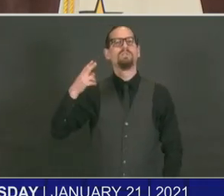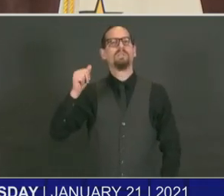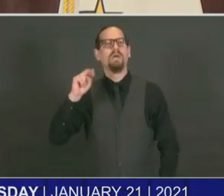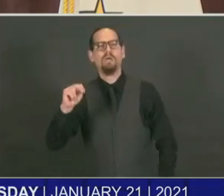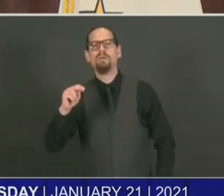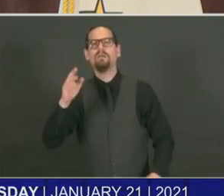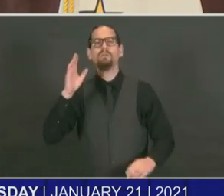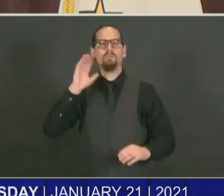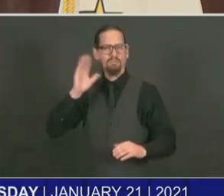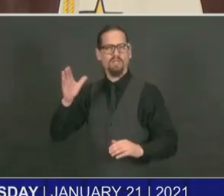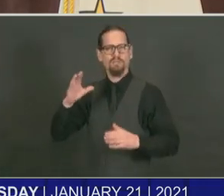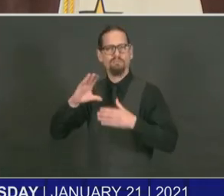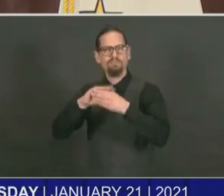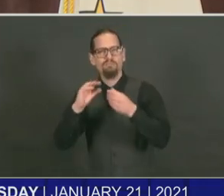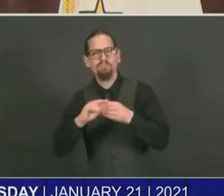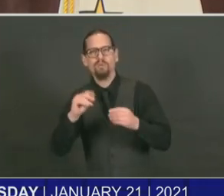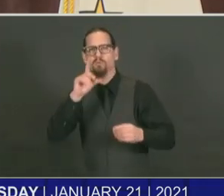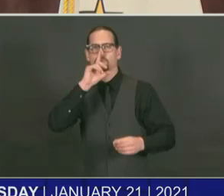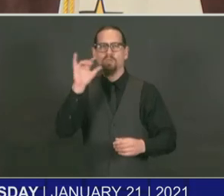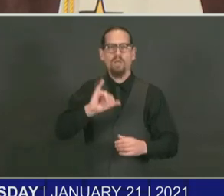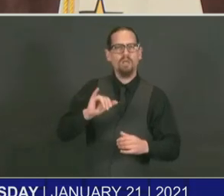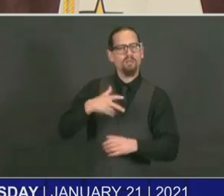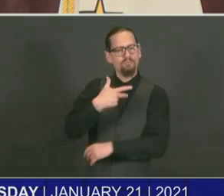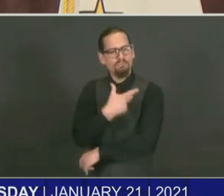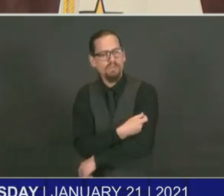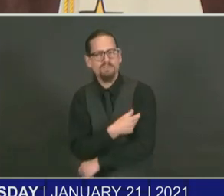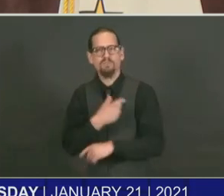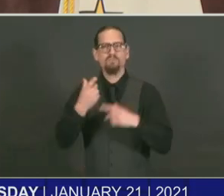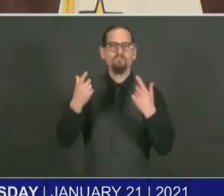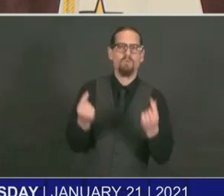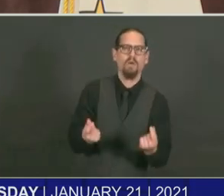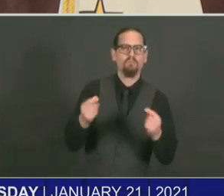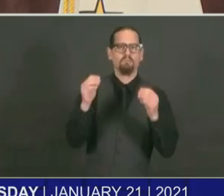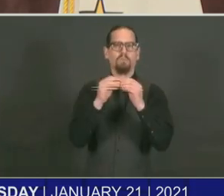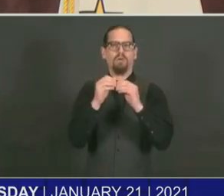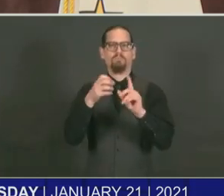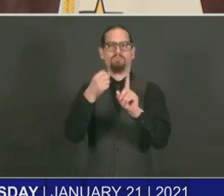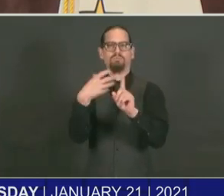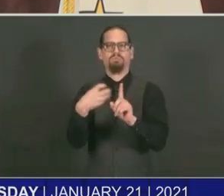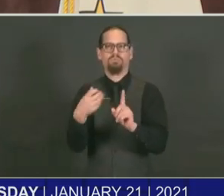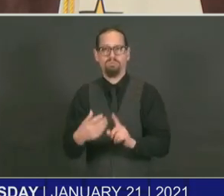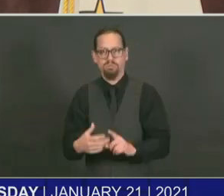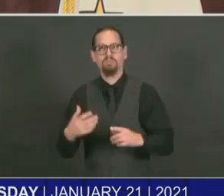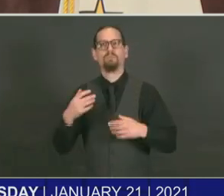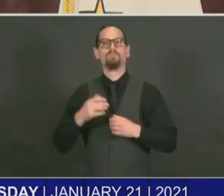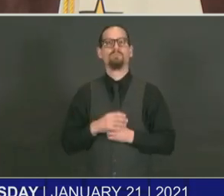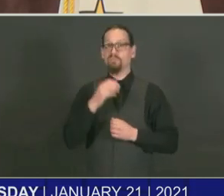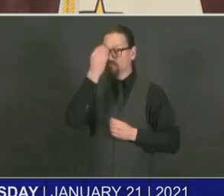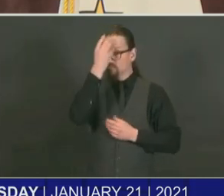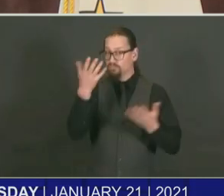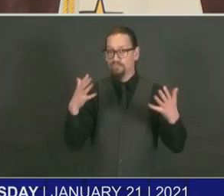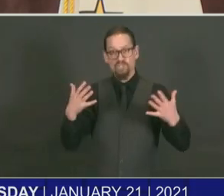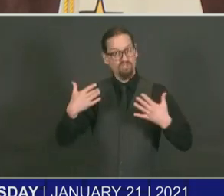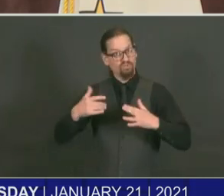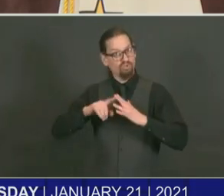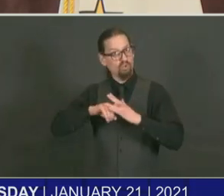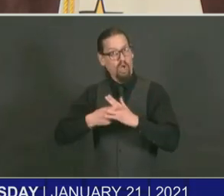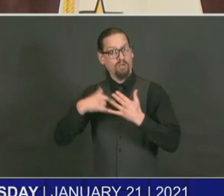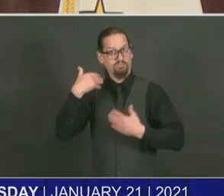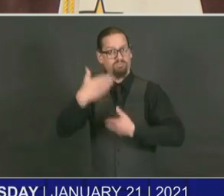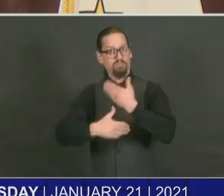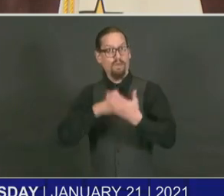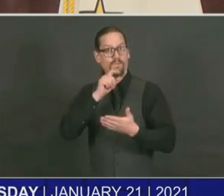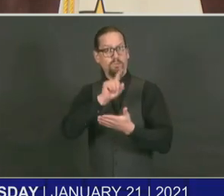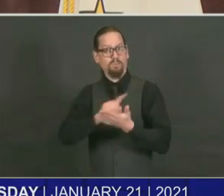but I wanted to share that we have started to send out a weekly COVID-19 vaccine update.